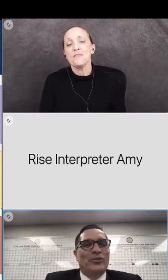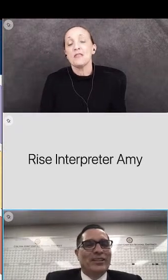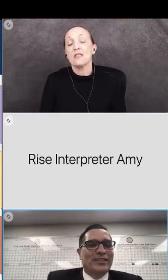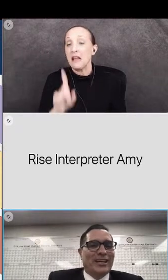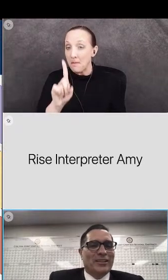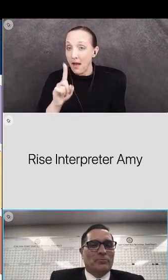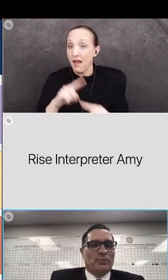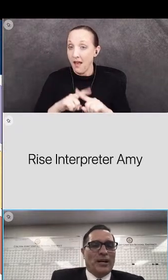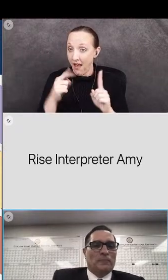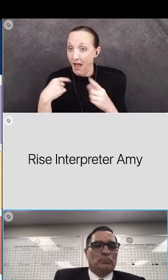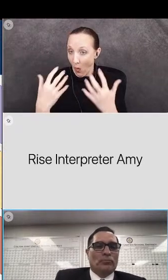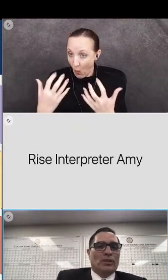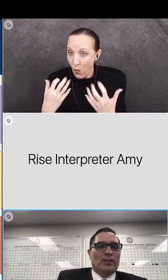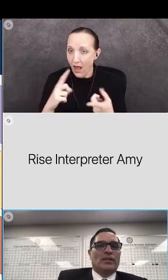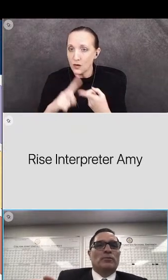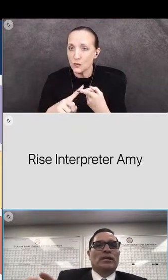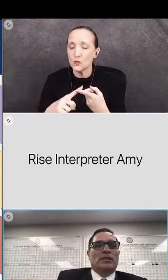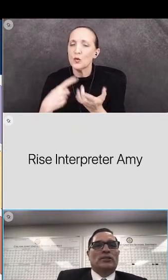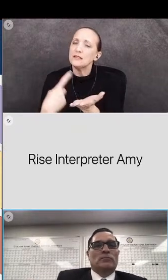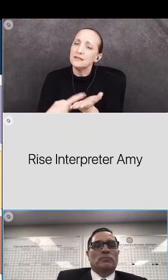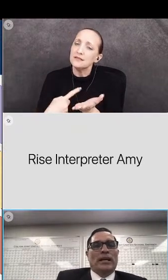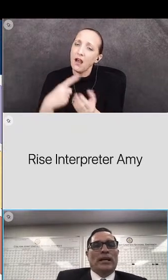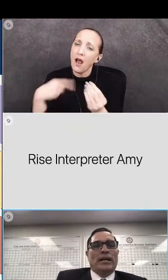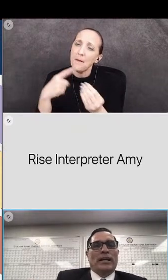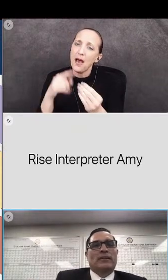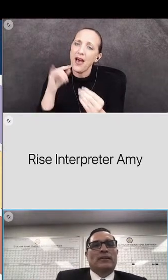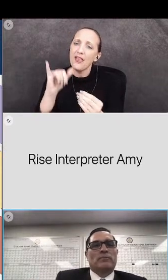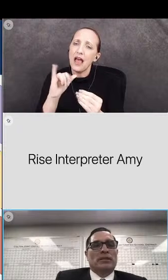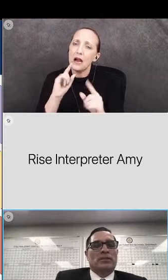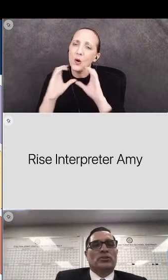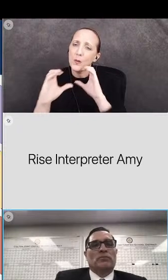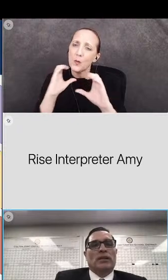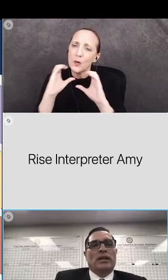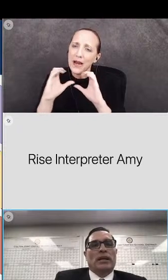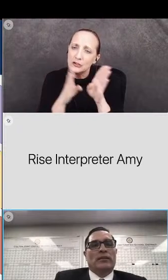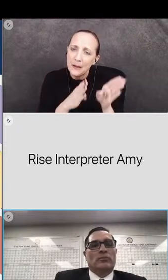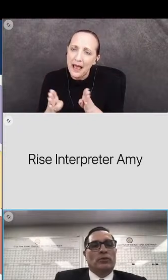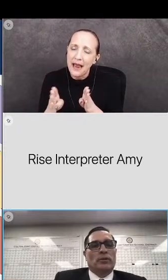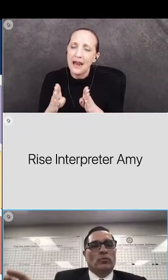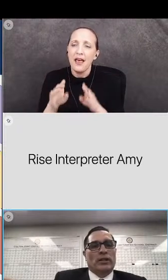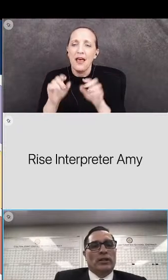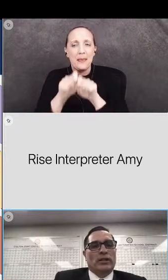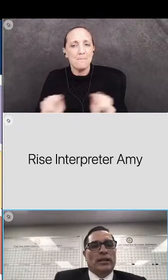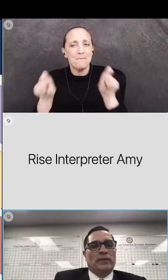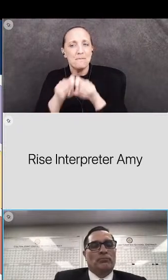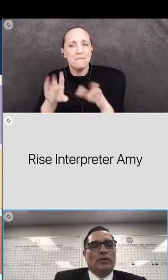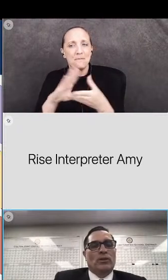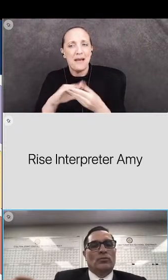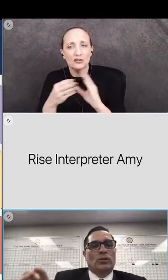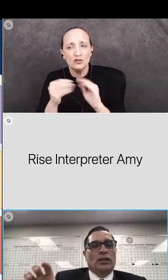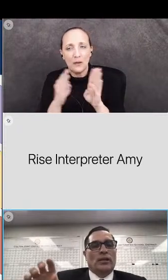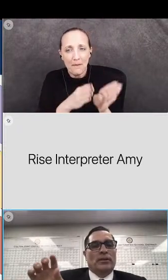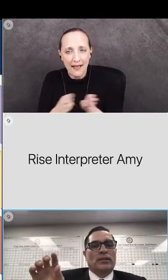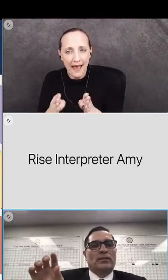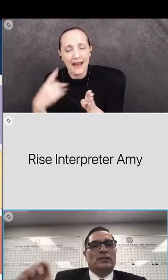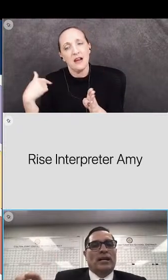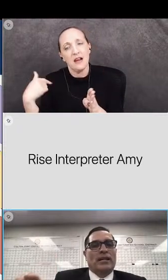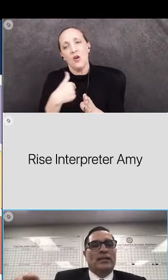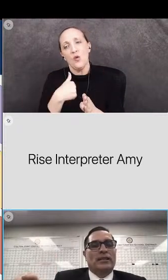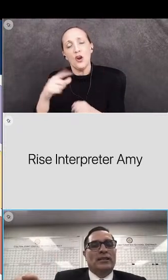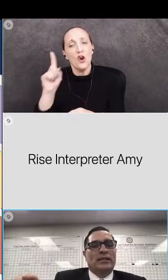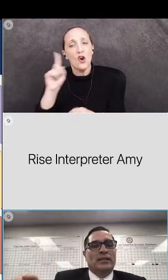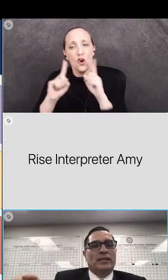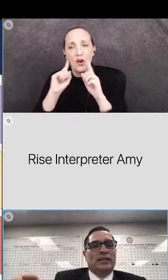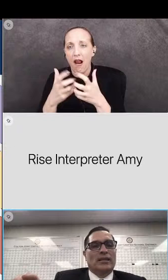i do want to talk about the communication plan the messaging plan we've been working on that you've heard a lot about the